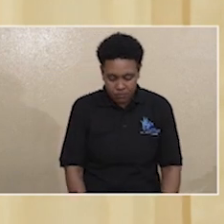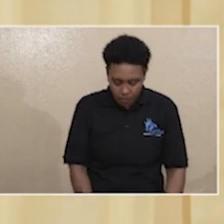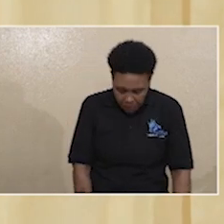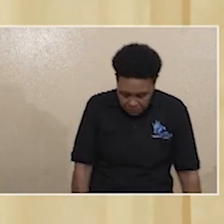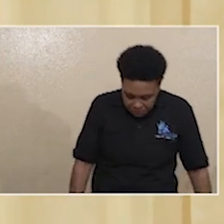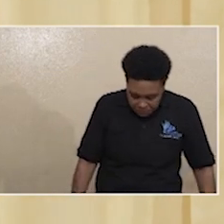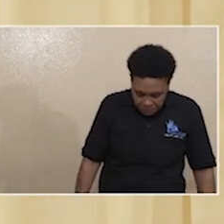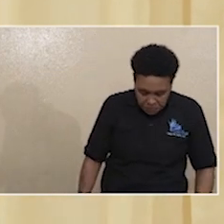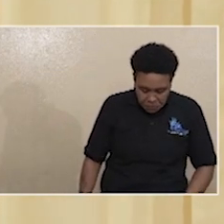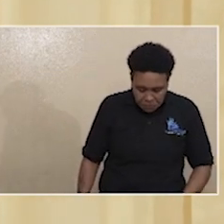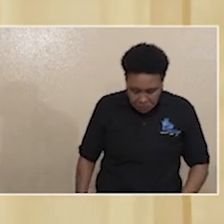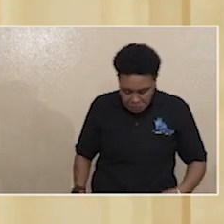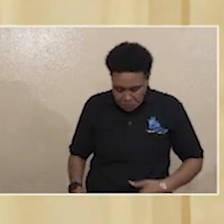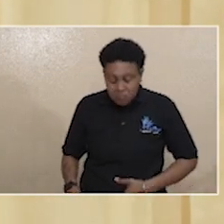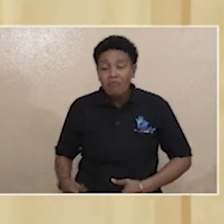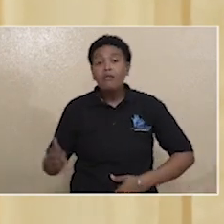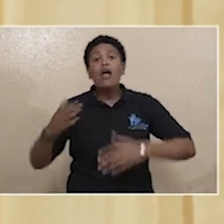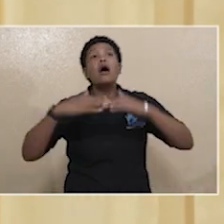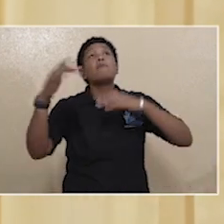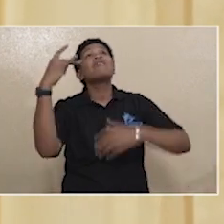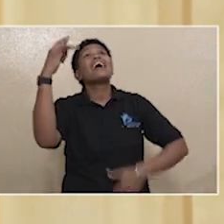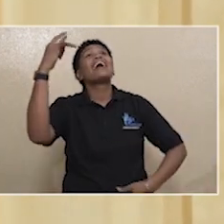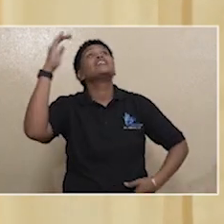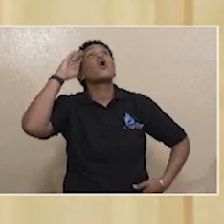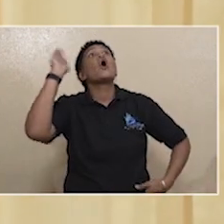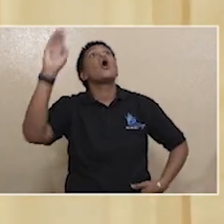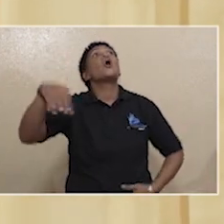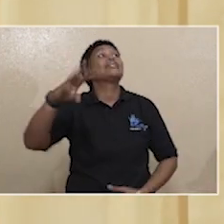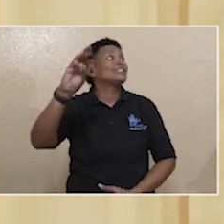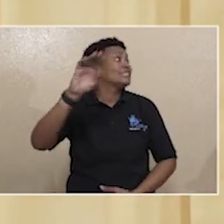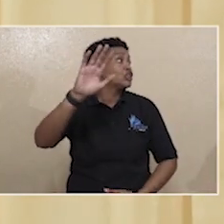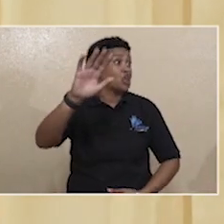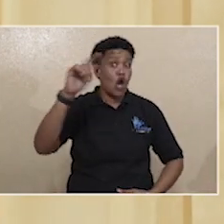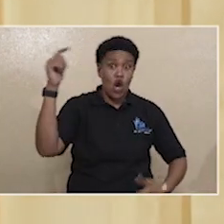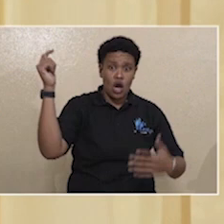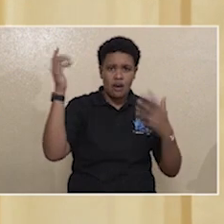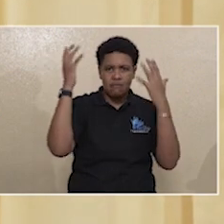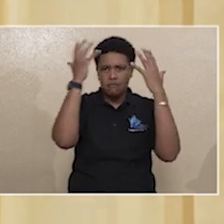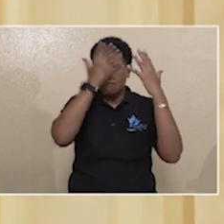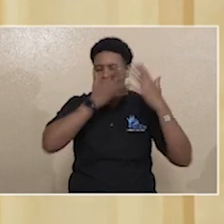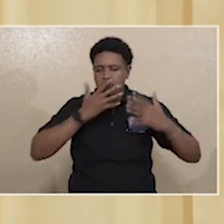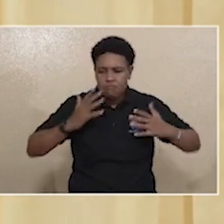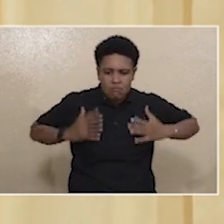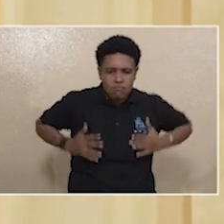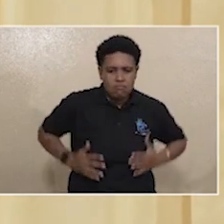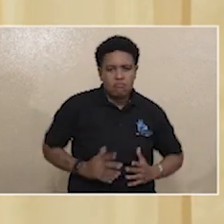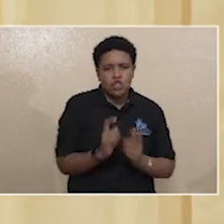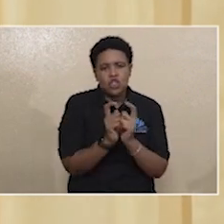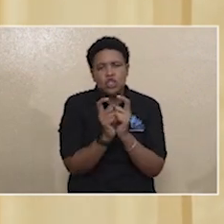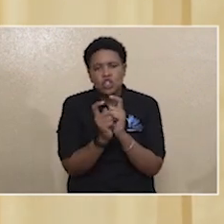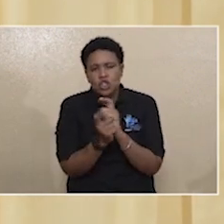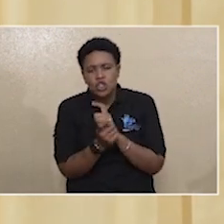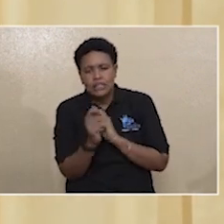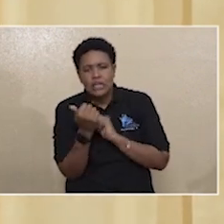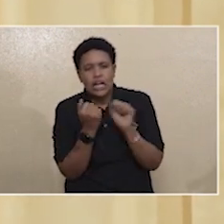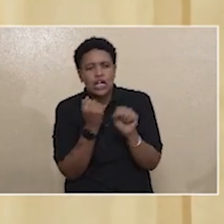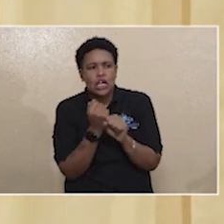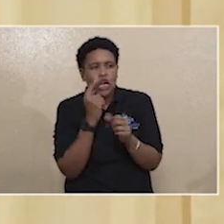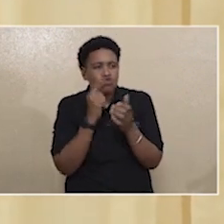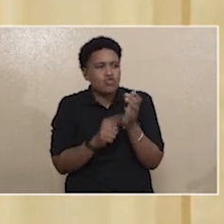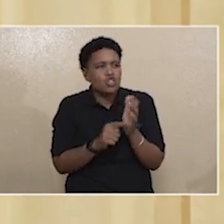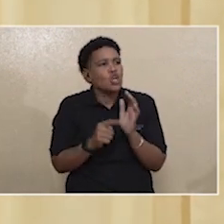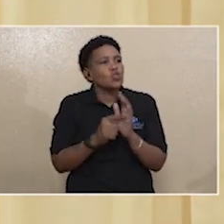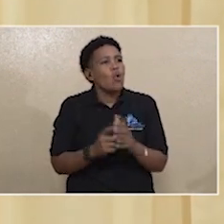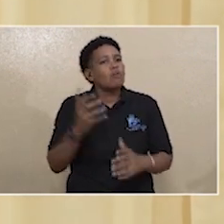When you are above 18 all the way to 60 your features tend to change over a 10 year period and research has